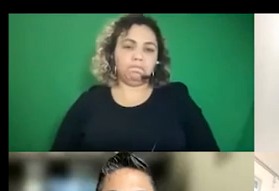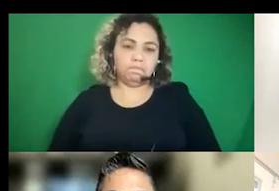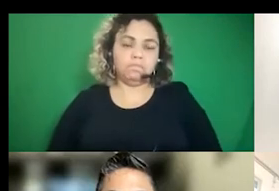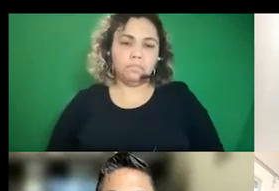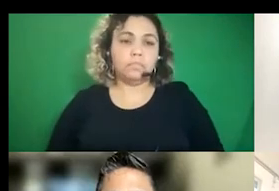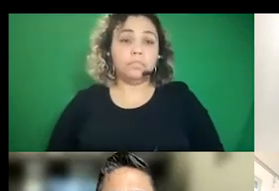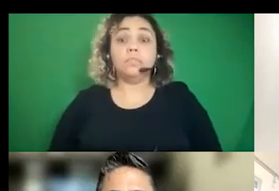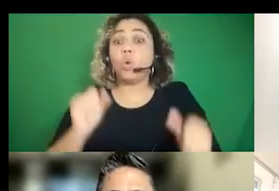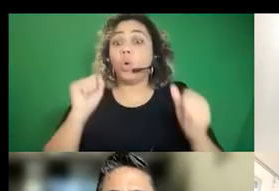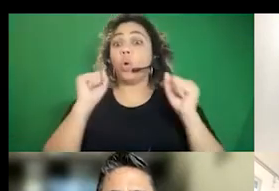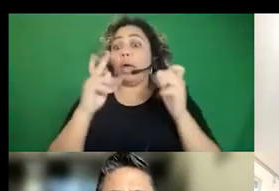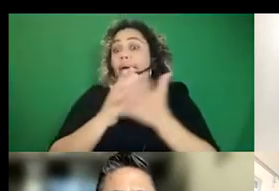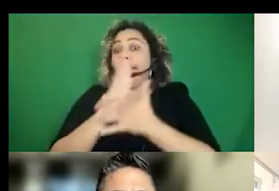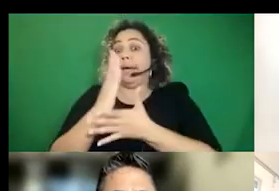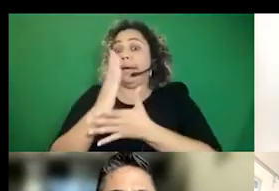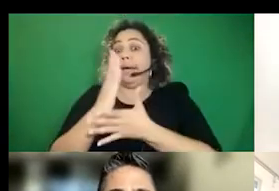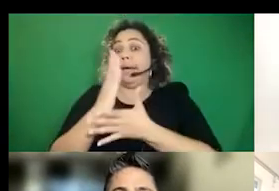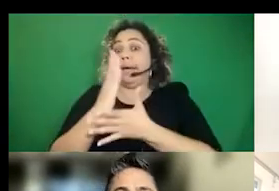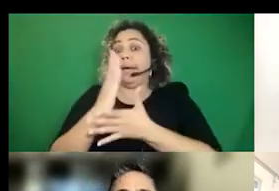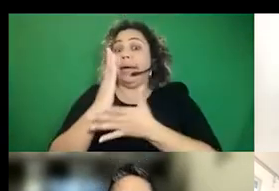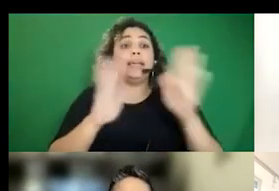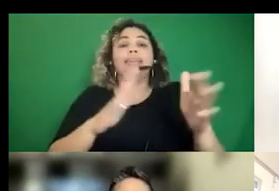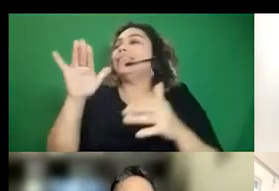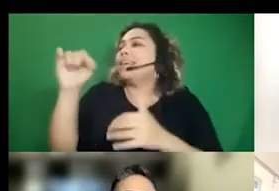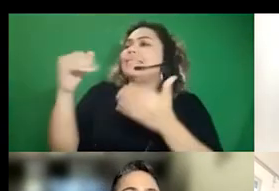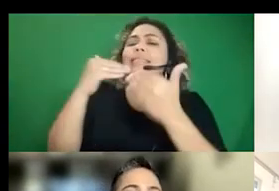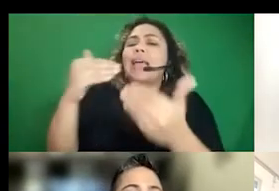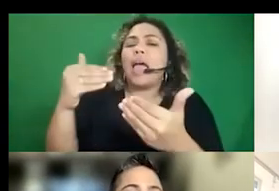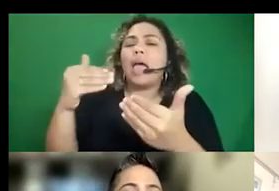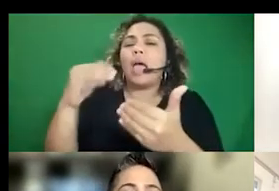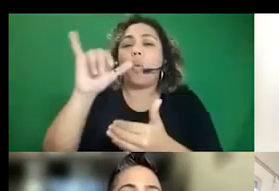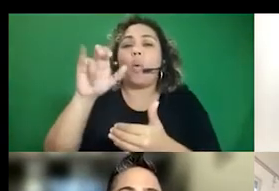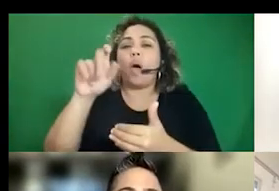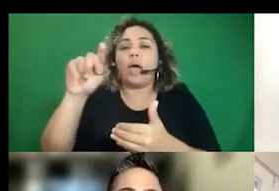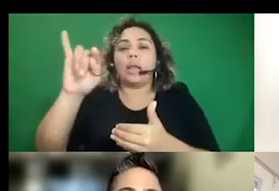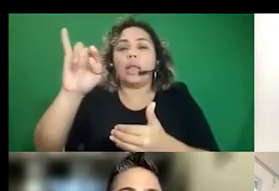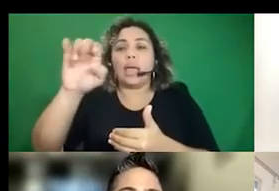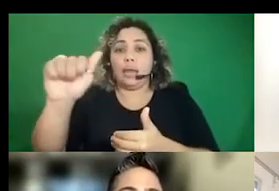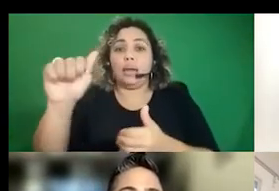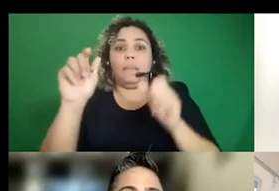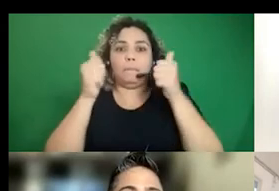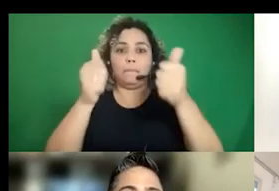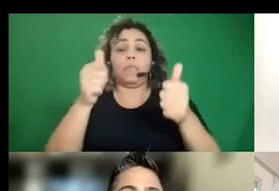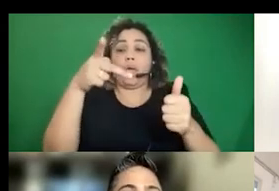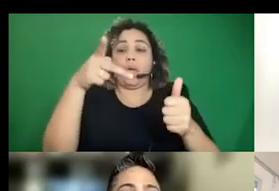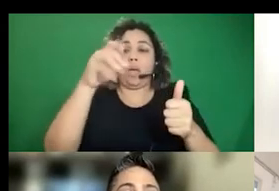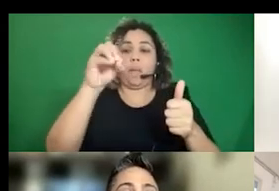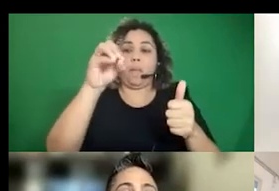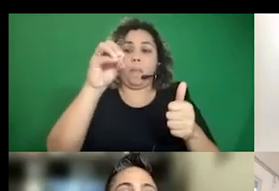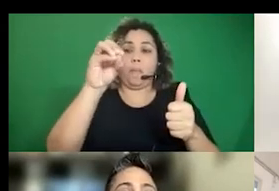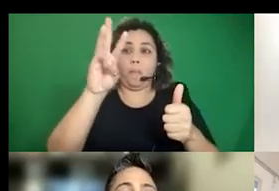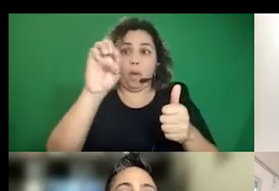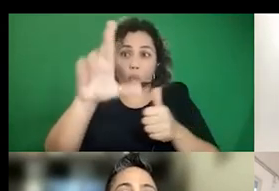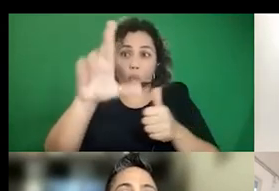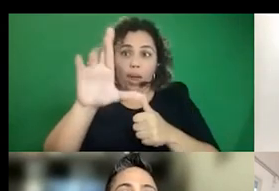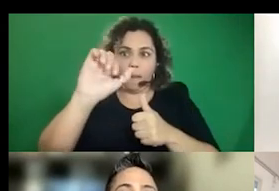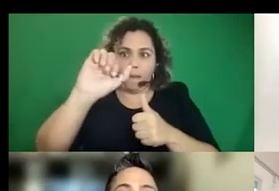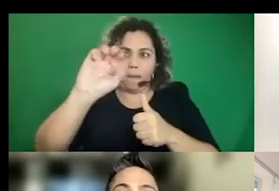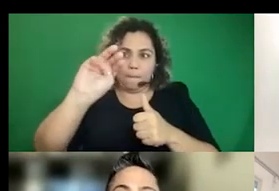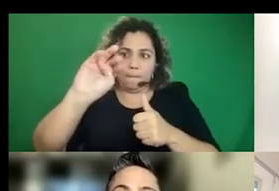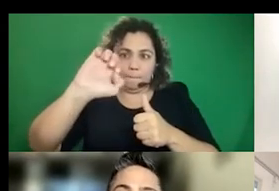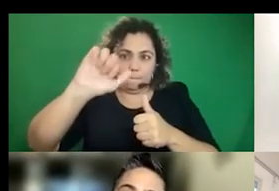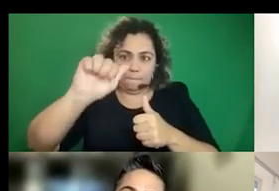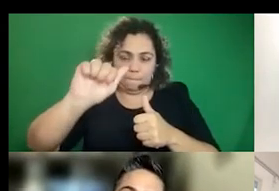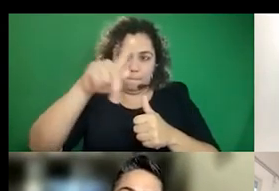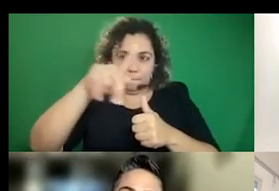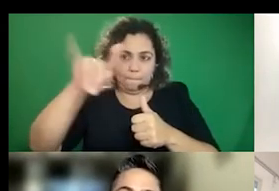All right. Yeah. Thank you, Juanita. That's super helpful. Yeah. mean, the power mapping, there's so many, it's like, it's